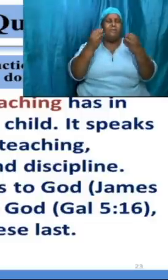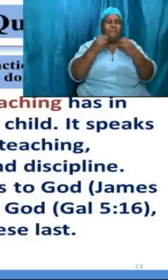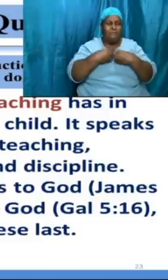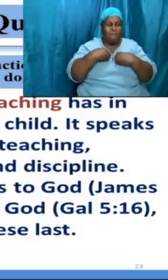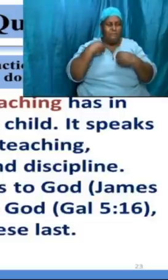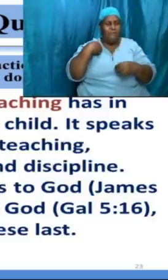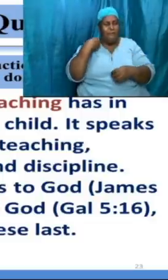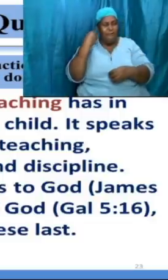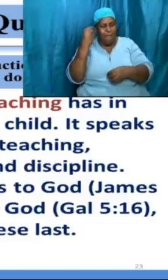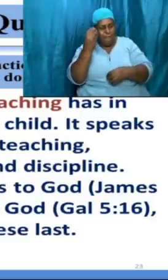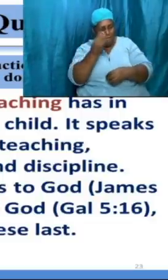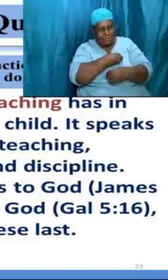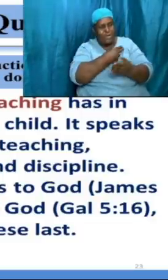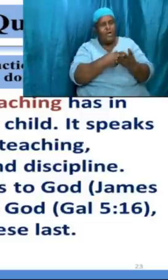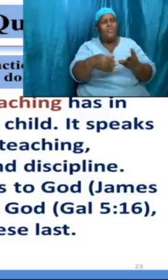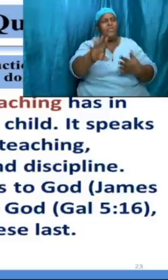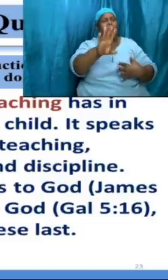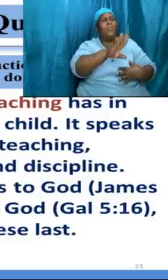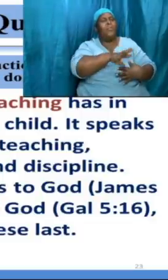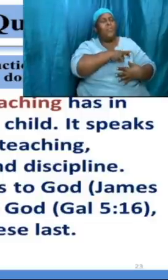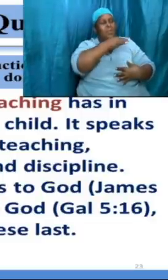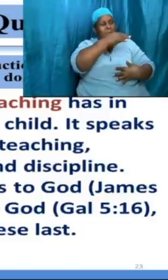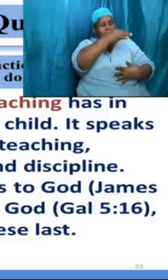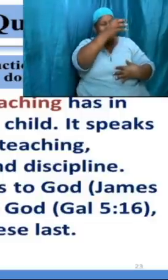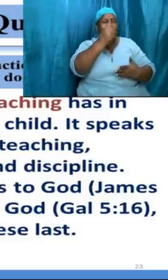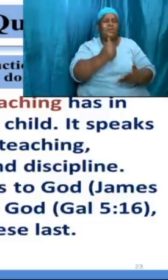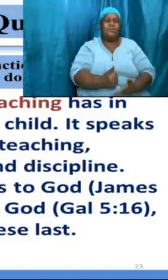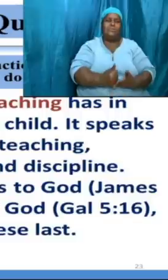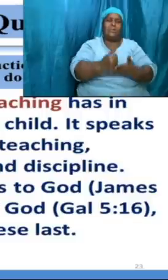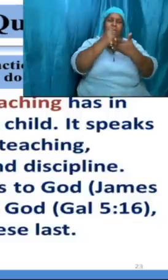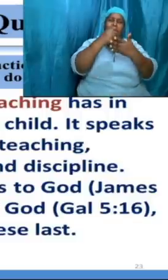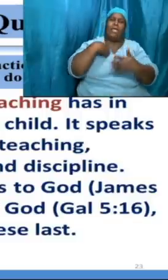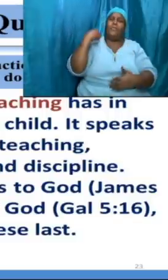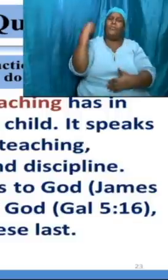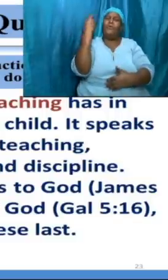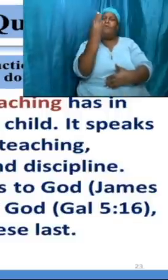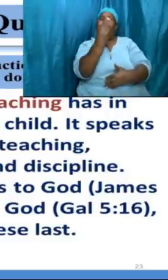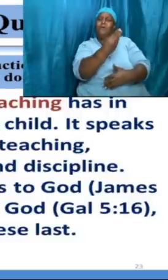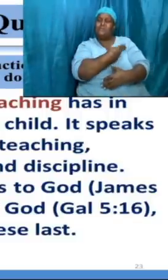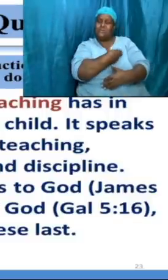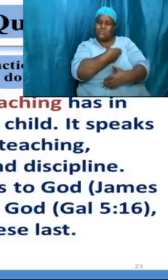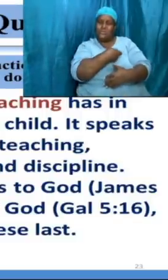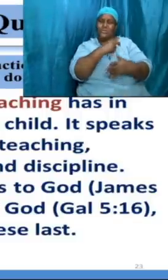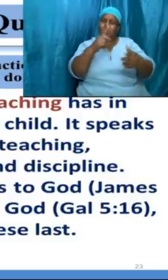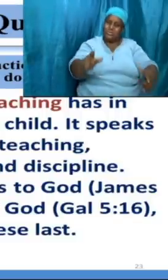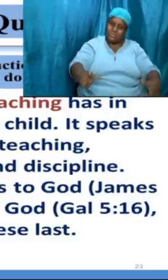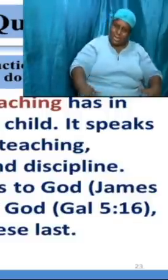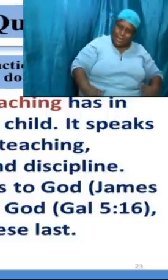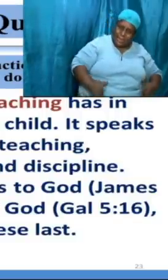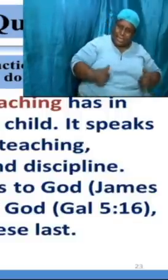have the holy good you know i want to say these things to us no because